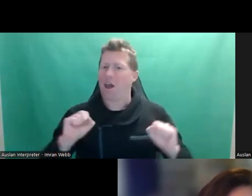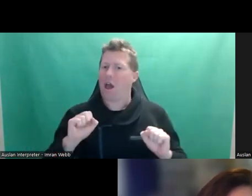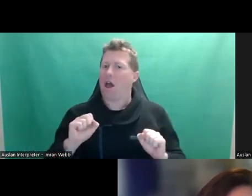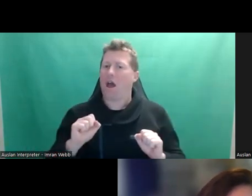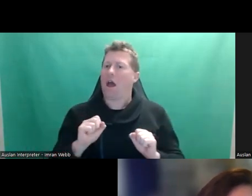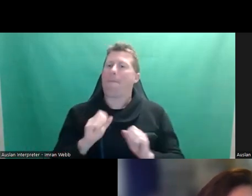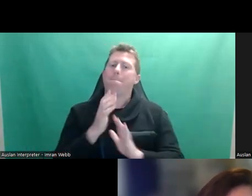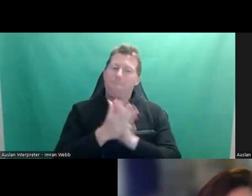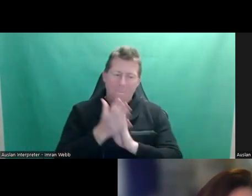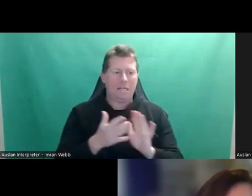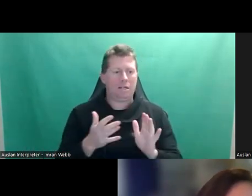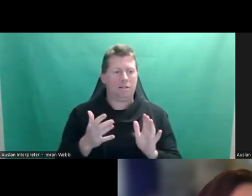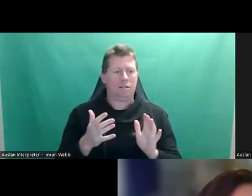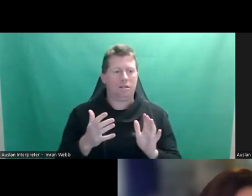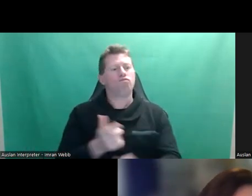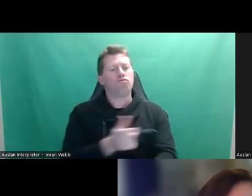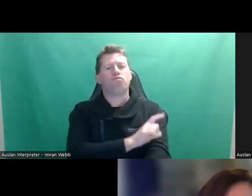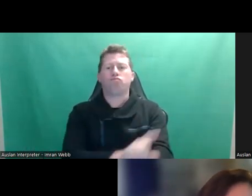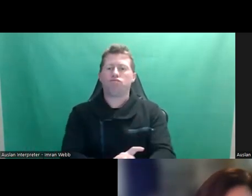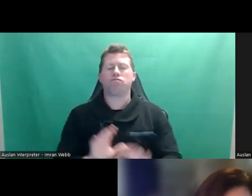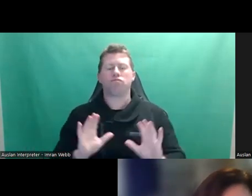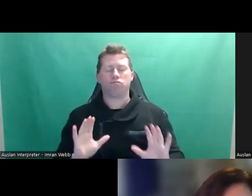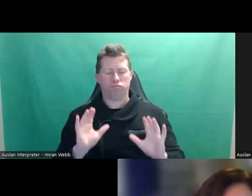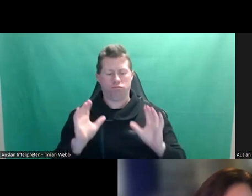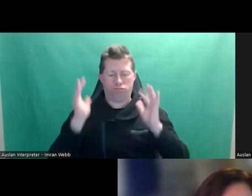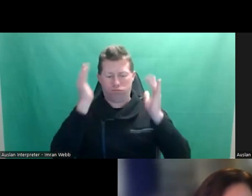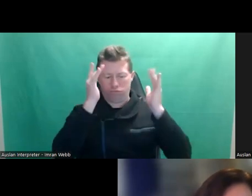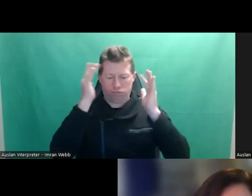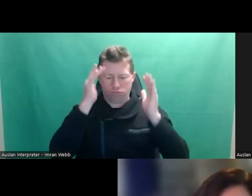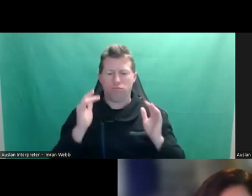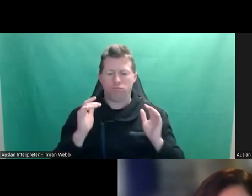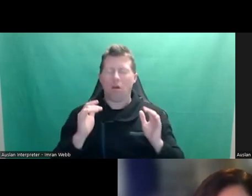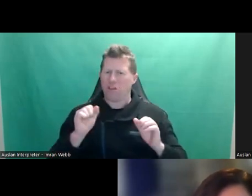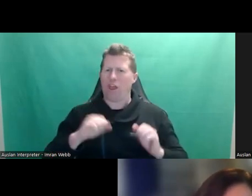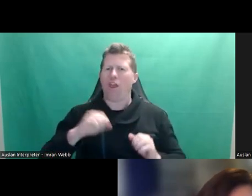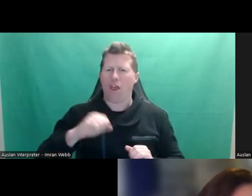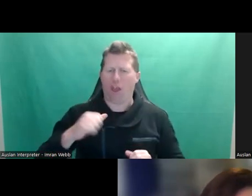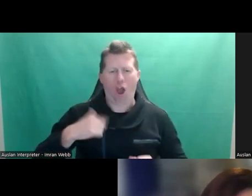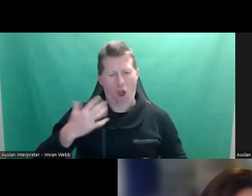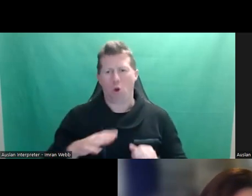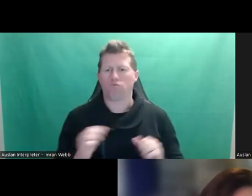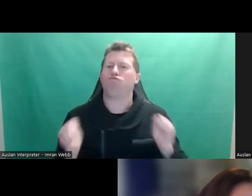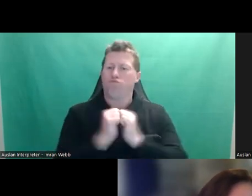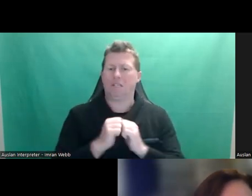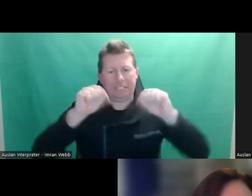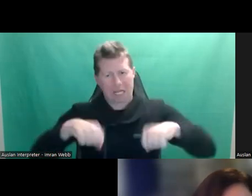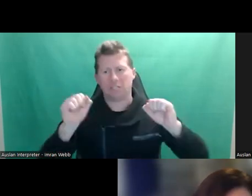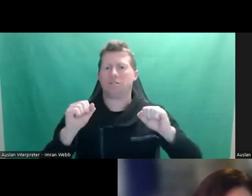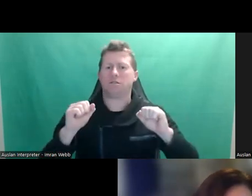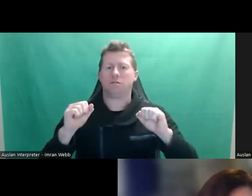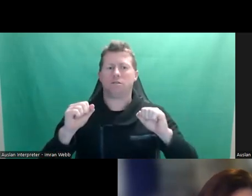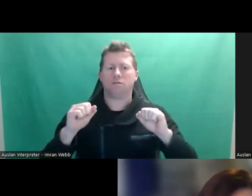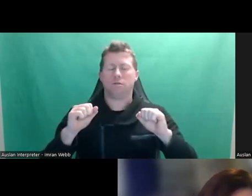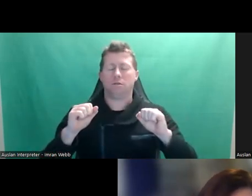to be confident enough and enthusiastic enough that this is what you're agreeing to do, knowing that you can